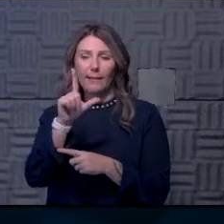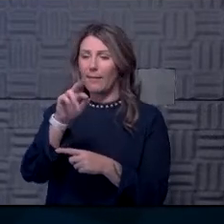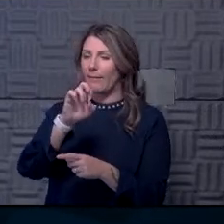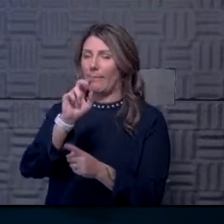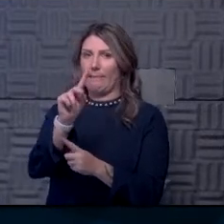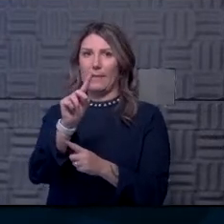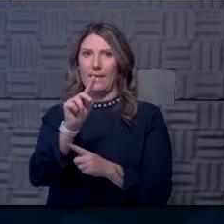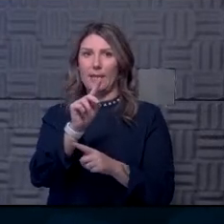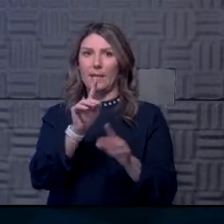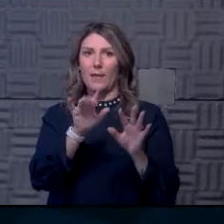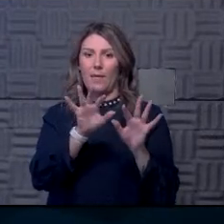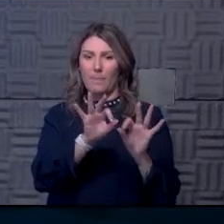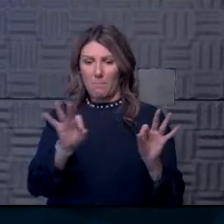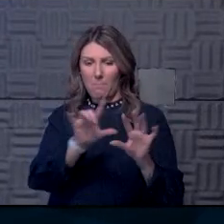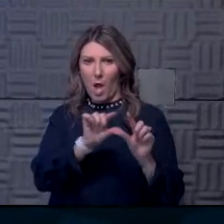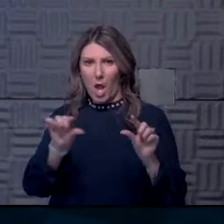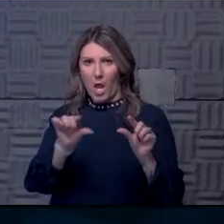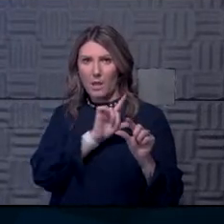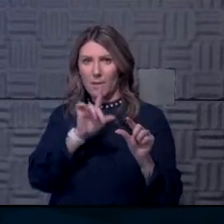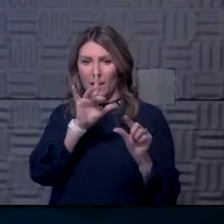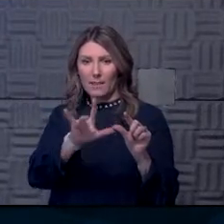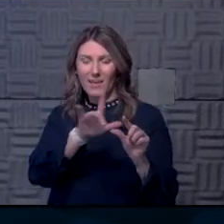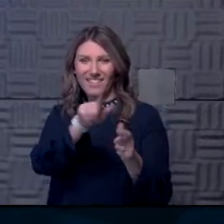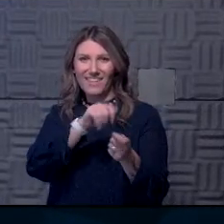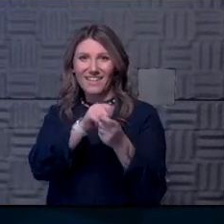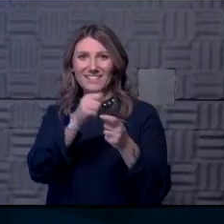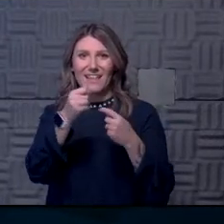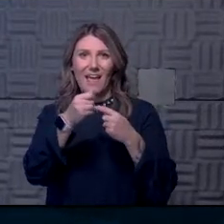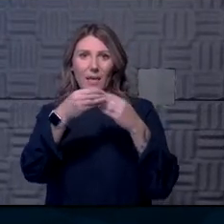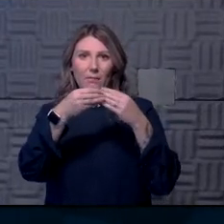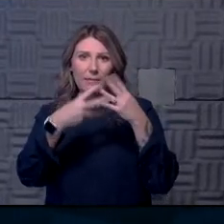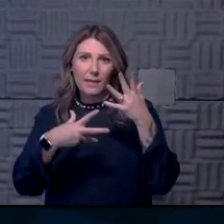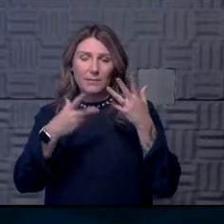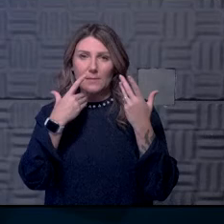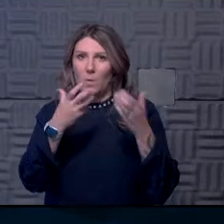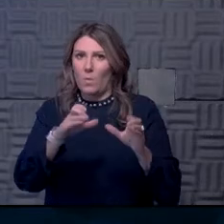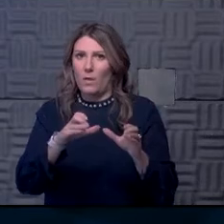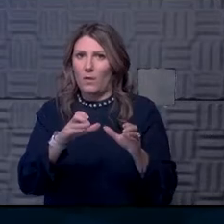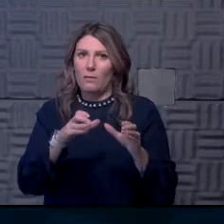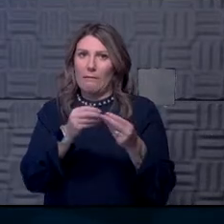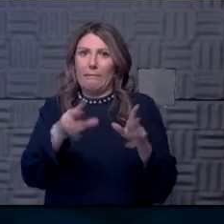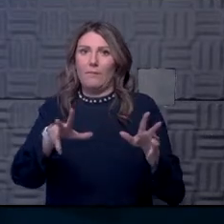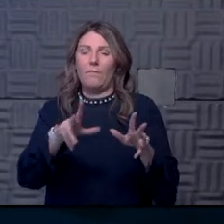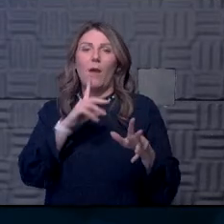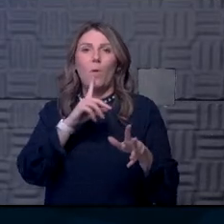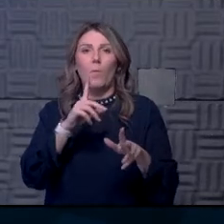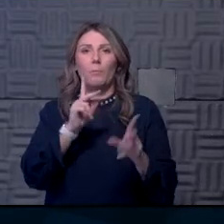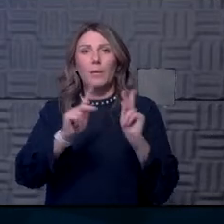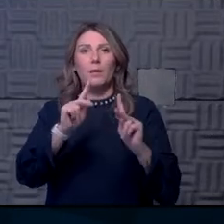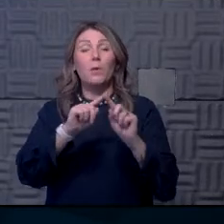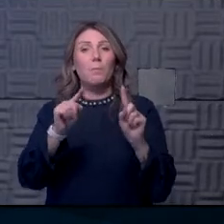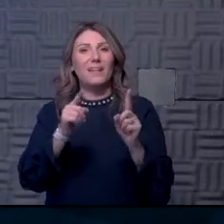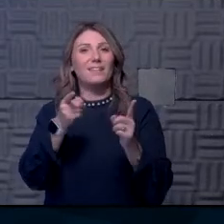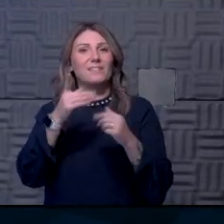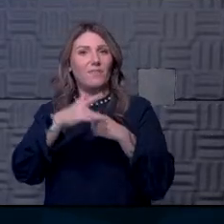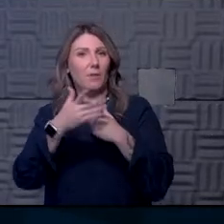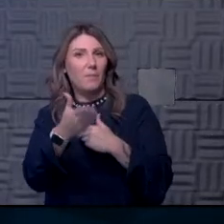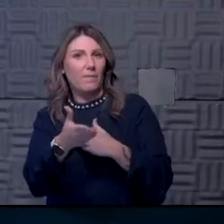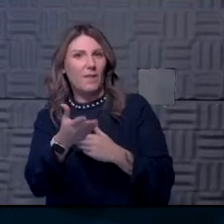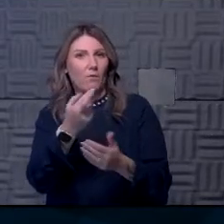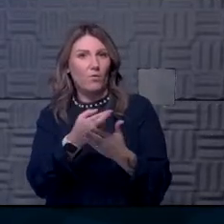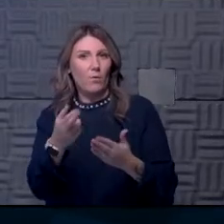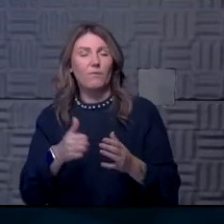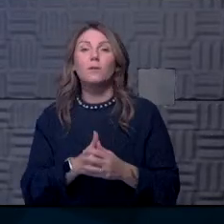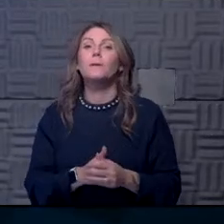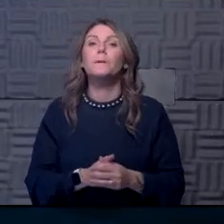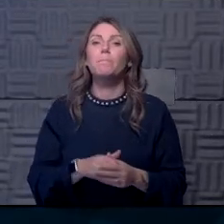the U.S. Census and that will take you to the exact list. I don't want to leave anyone out, um, but, um, it is available there for reference. All right,